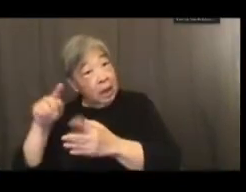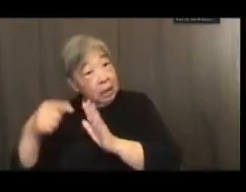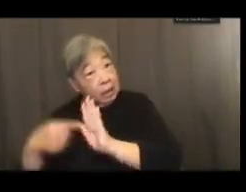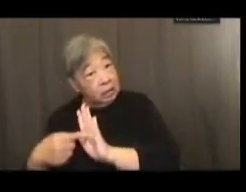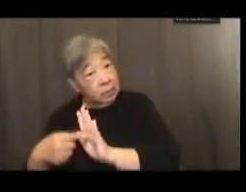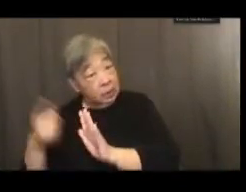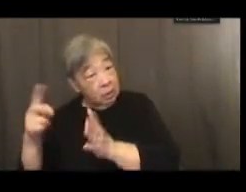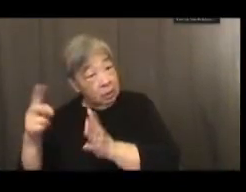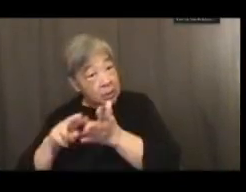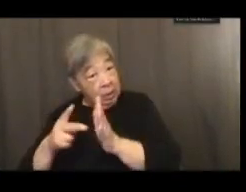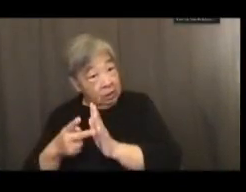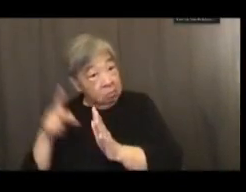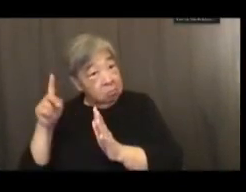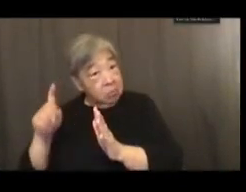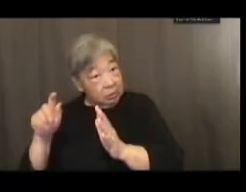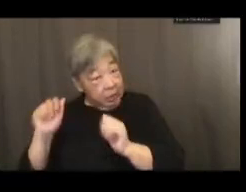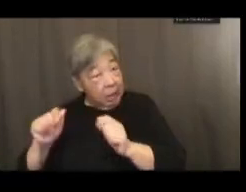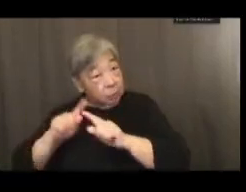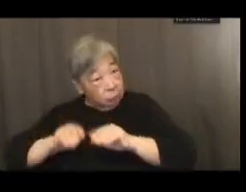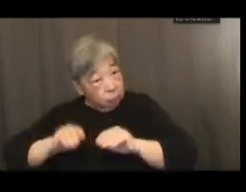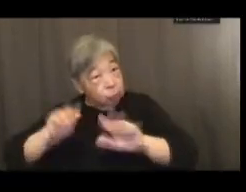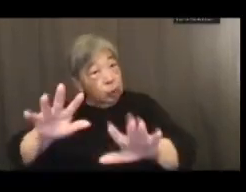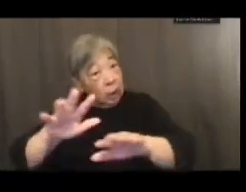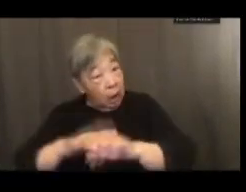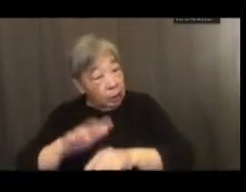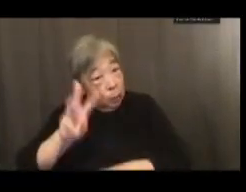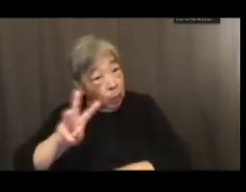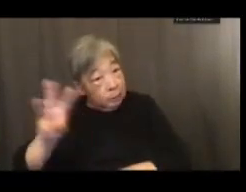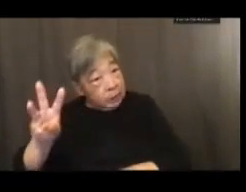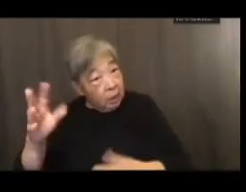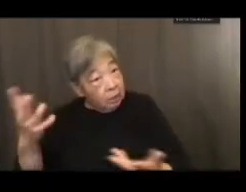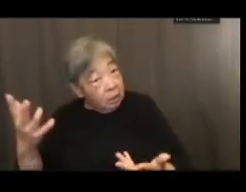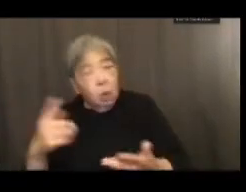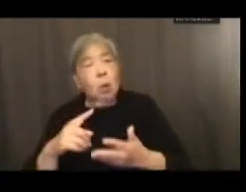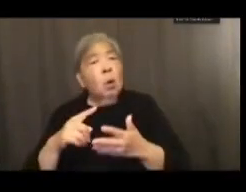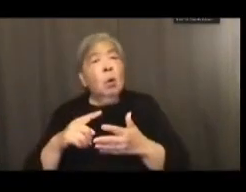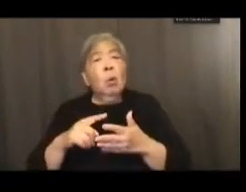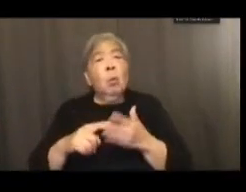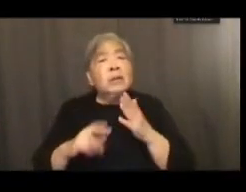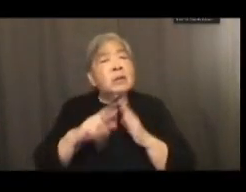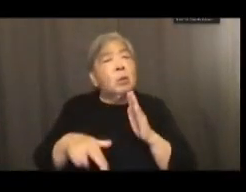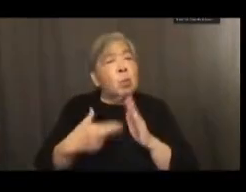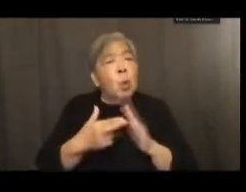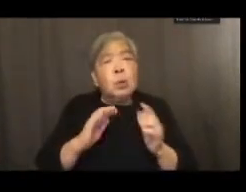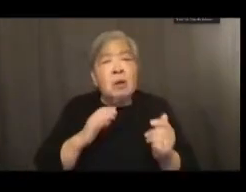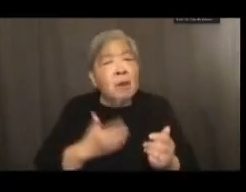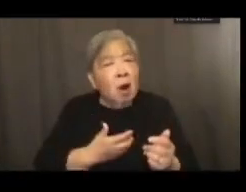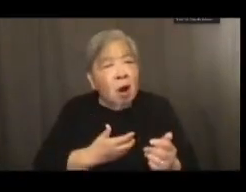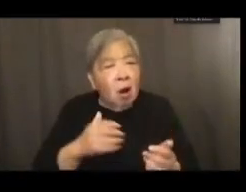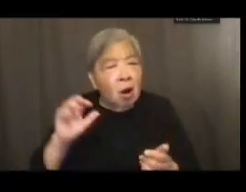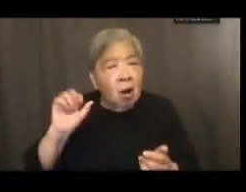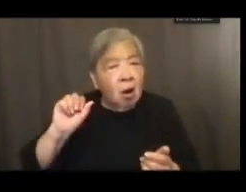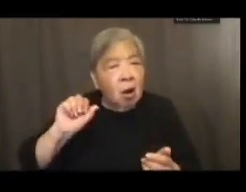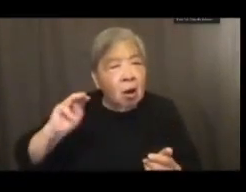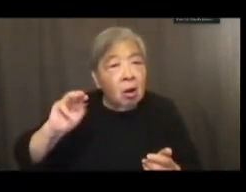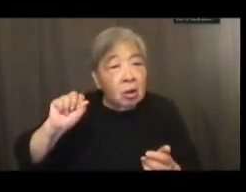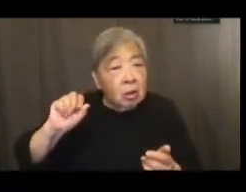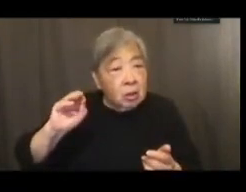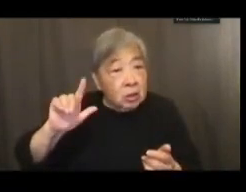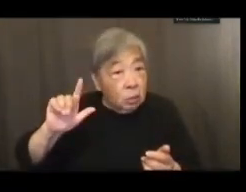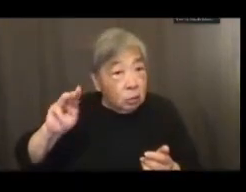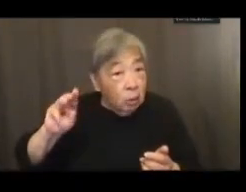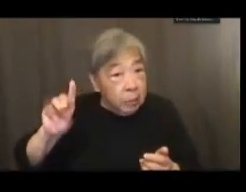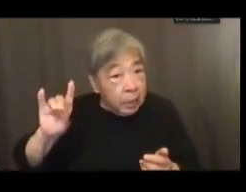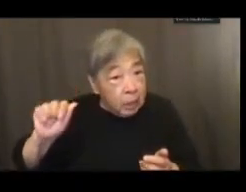on the Smithsonian website? And what is the role of our deeply imperfect social media? Do we as well focus on how